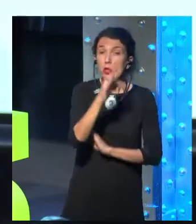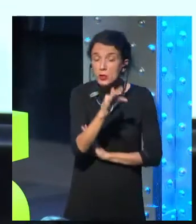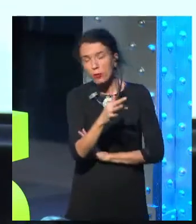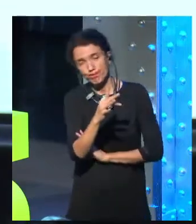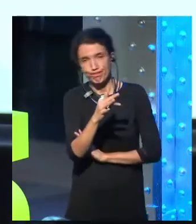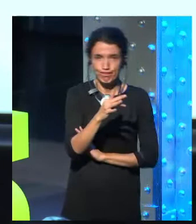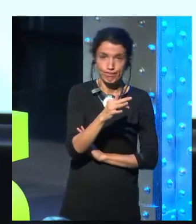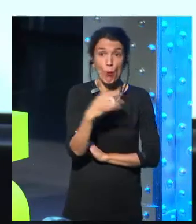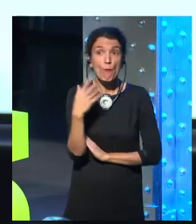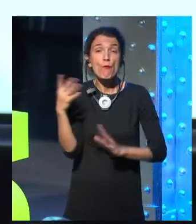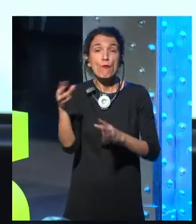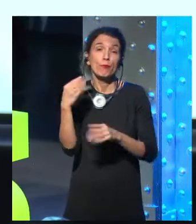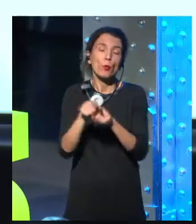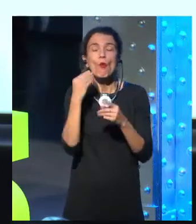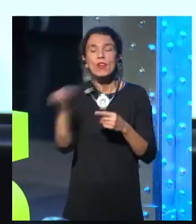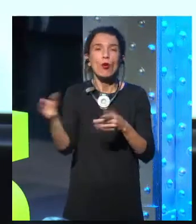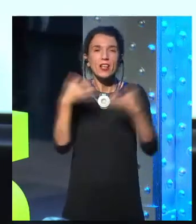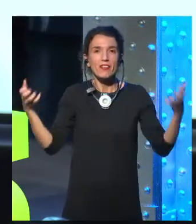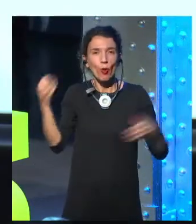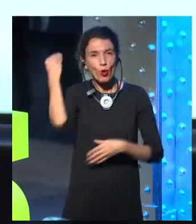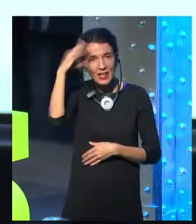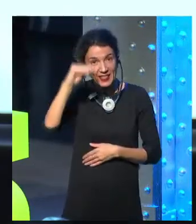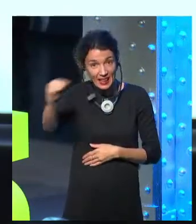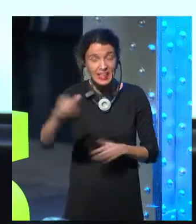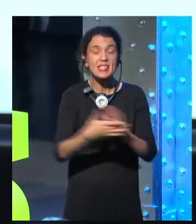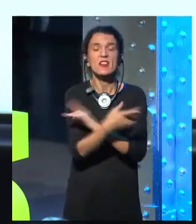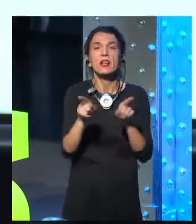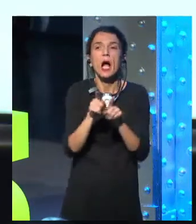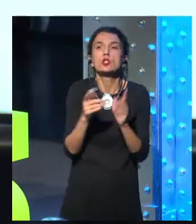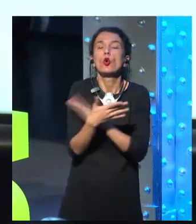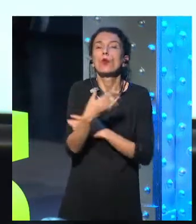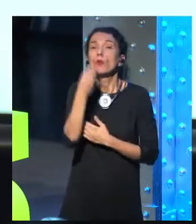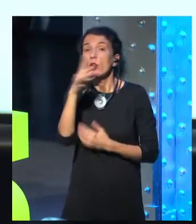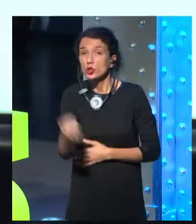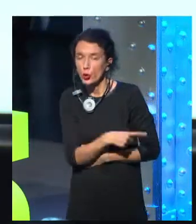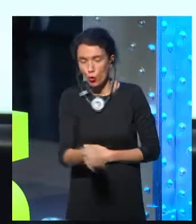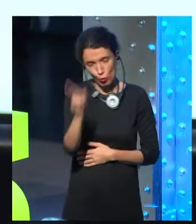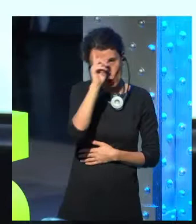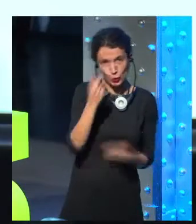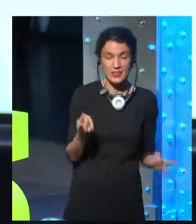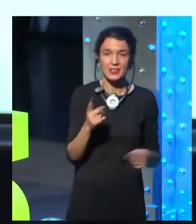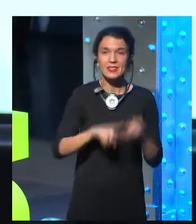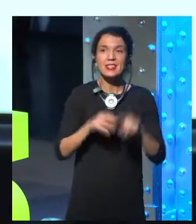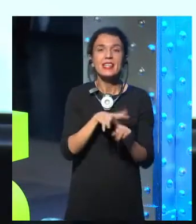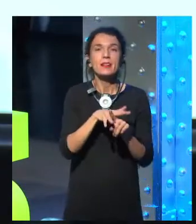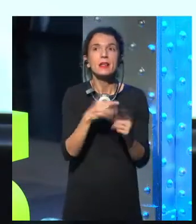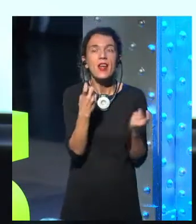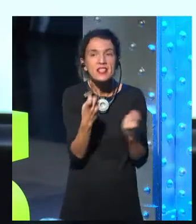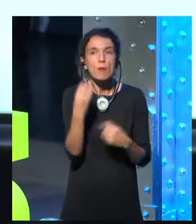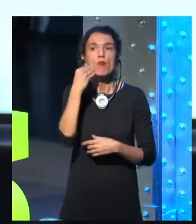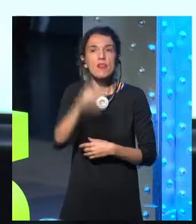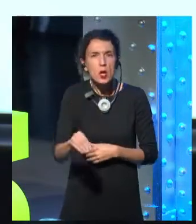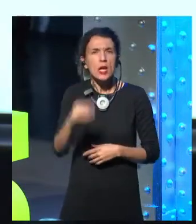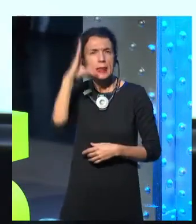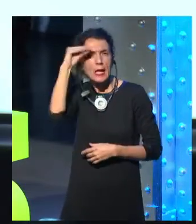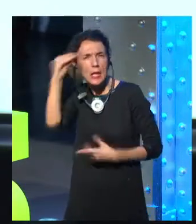tell them, why do we need a smart fridge? You know, we have dumb cupboards. I store all of my sweets in the dumb cupboard. And they say, well, let's have a thumbprint reader